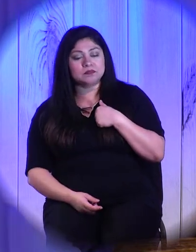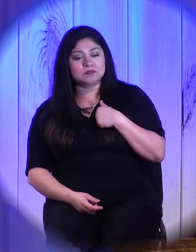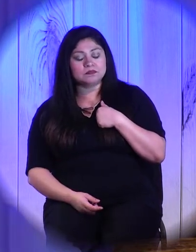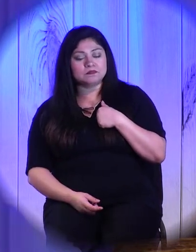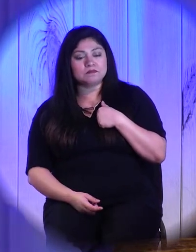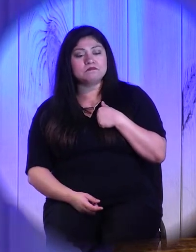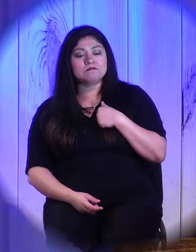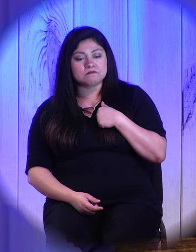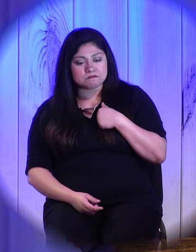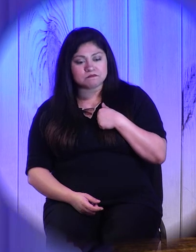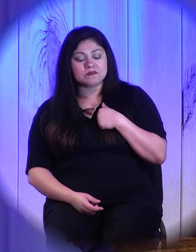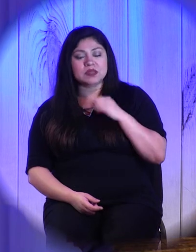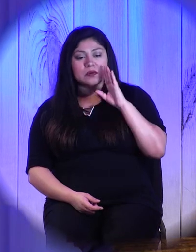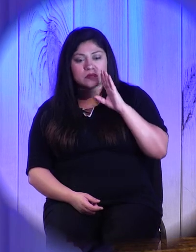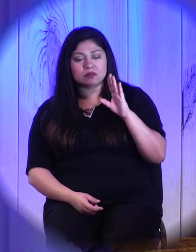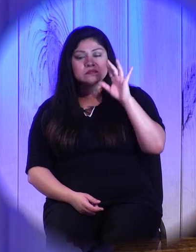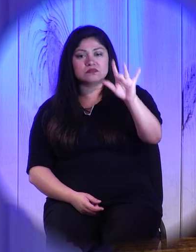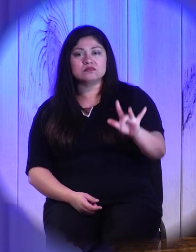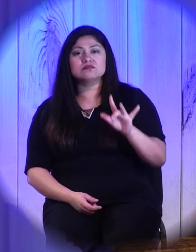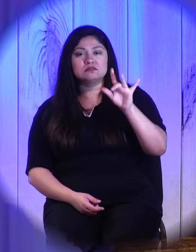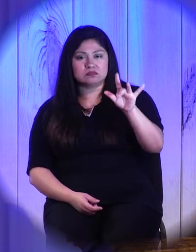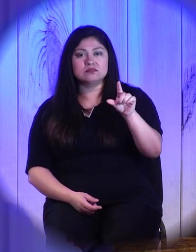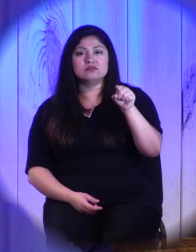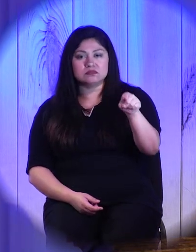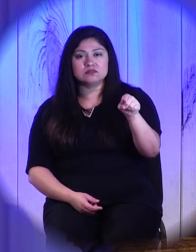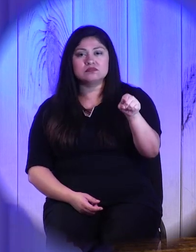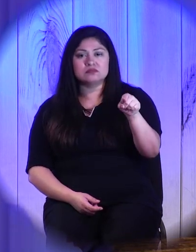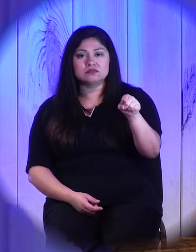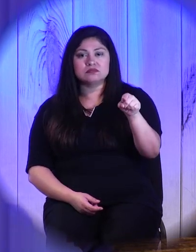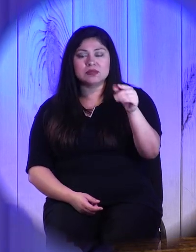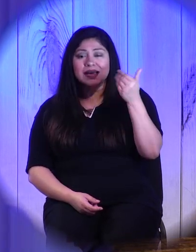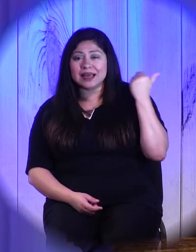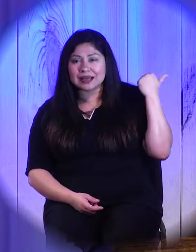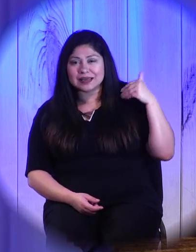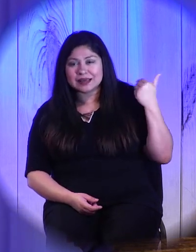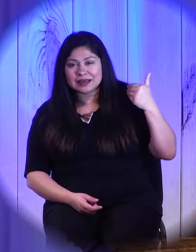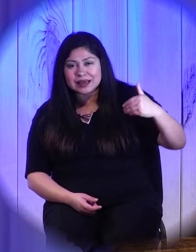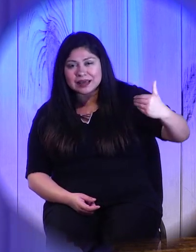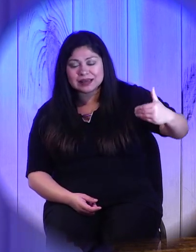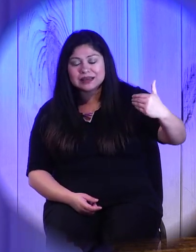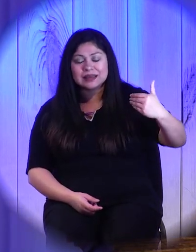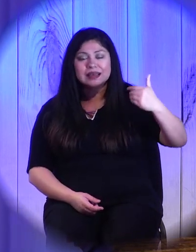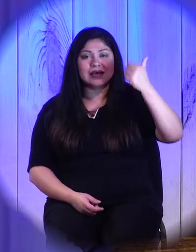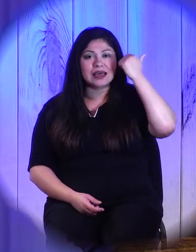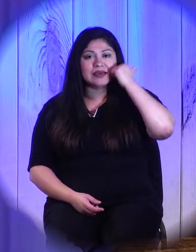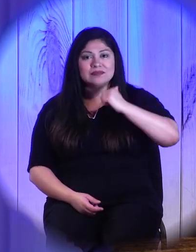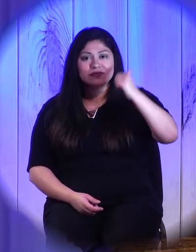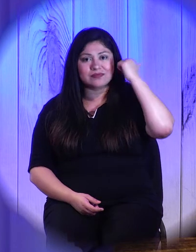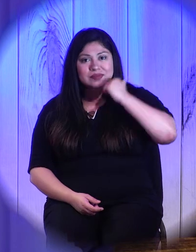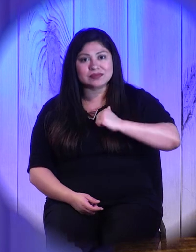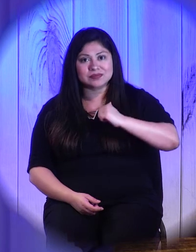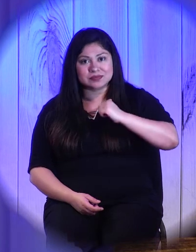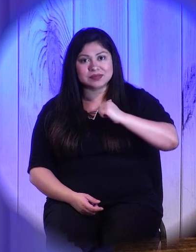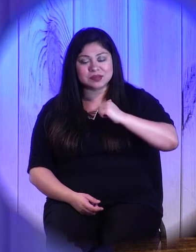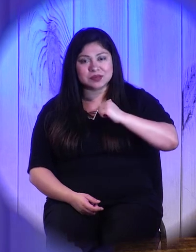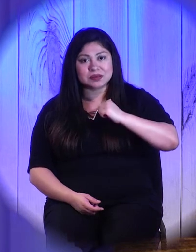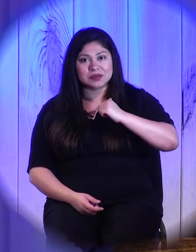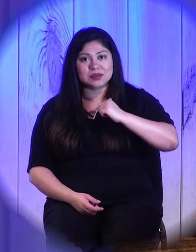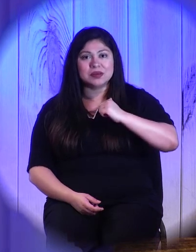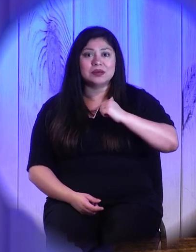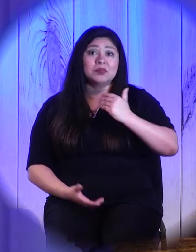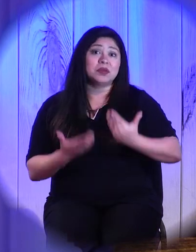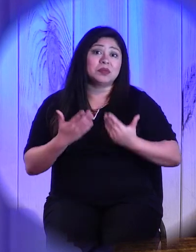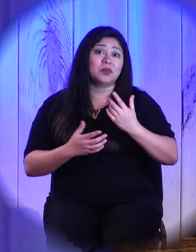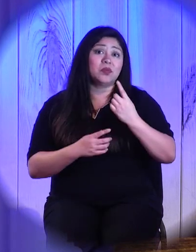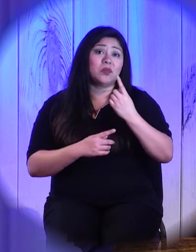If we do that consistently, over and over again, day by day, then perhaps a year from now, two